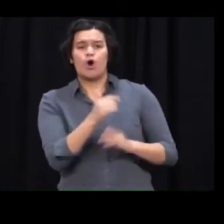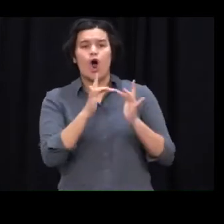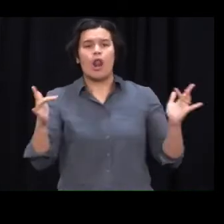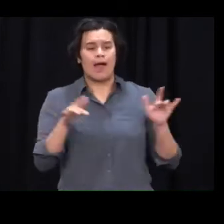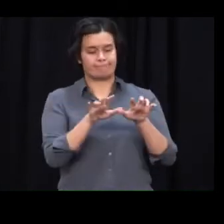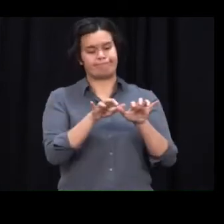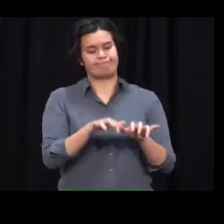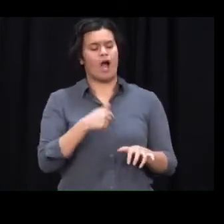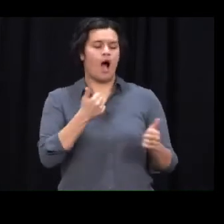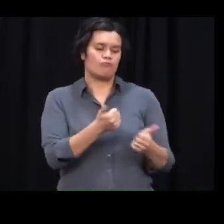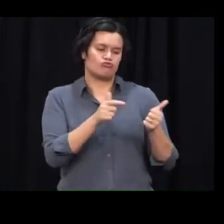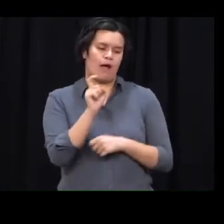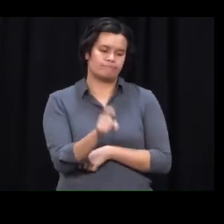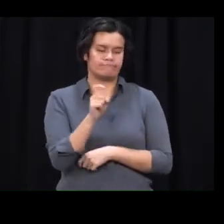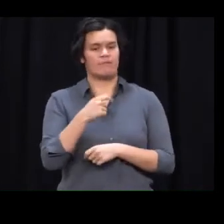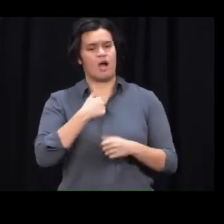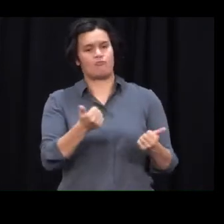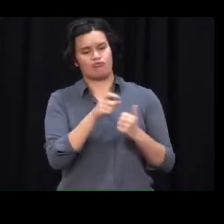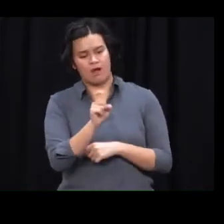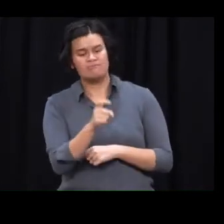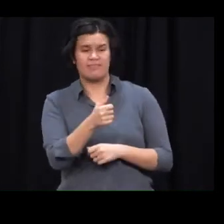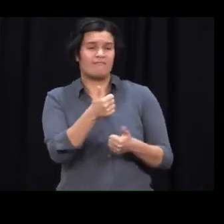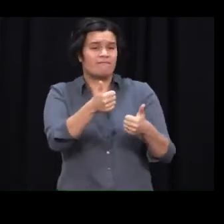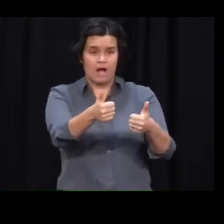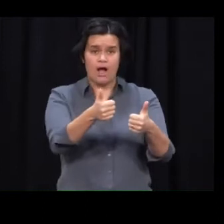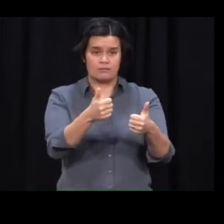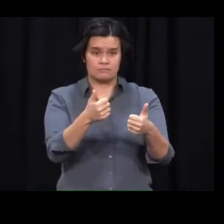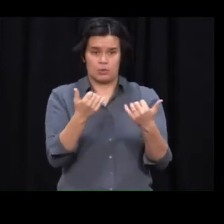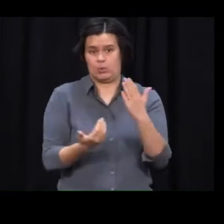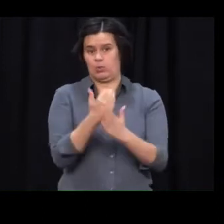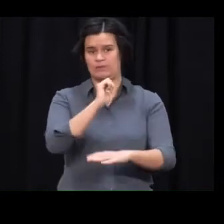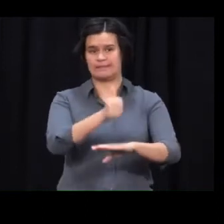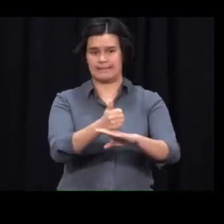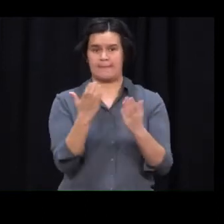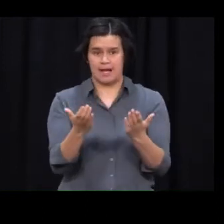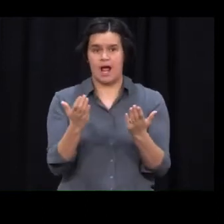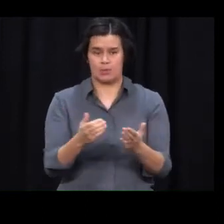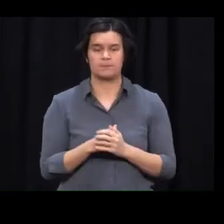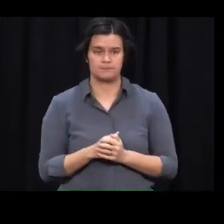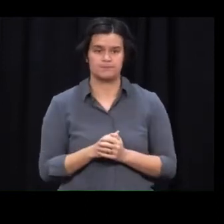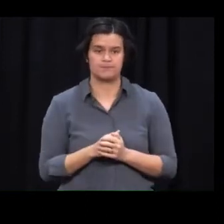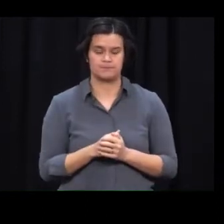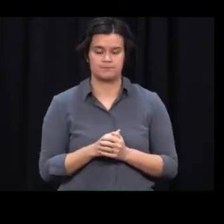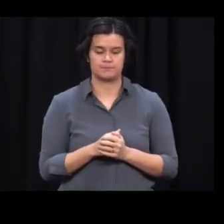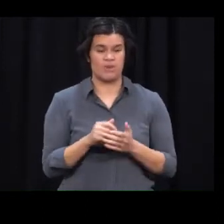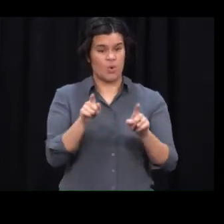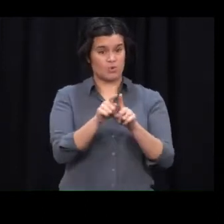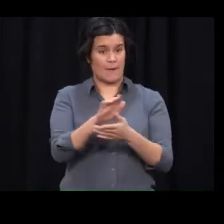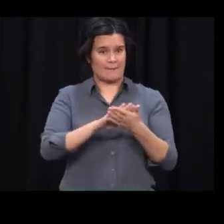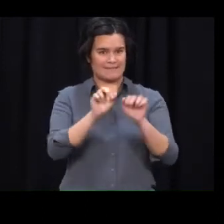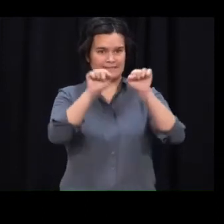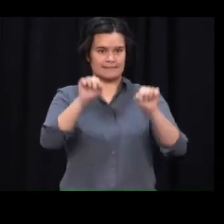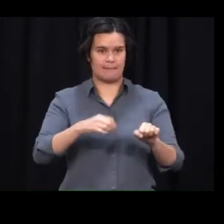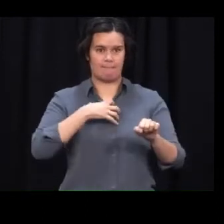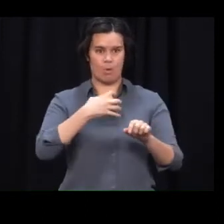so, which helps free up capacity in our contact tracing teams and further speed up the process. On locations